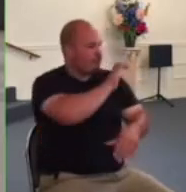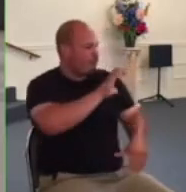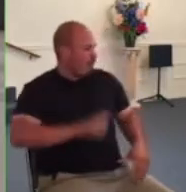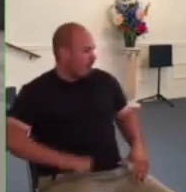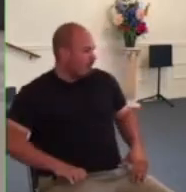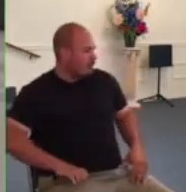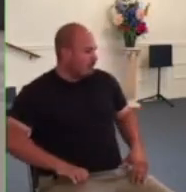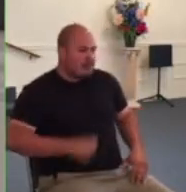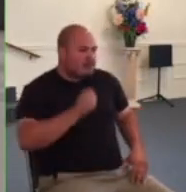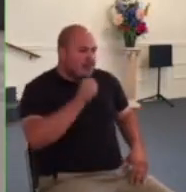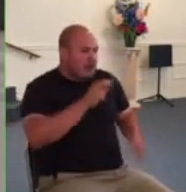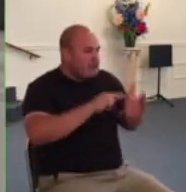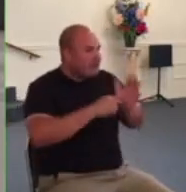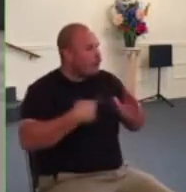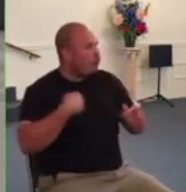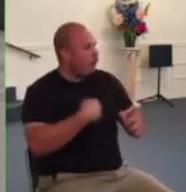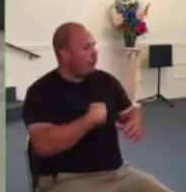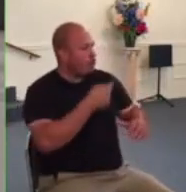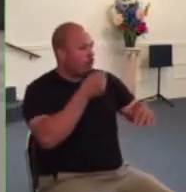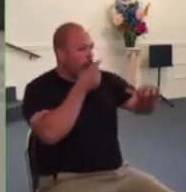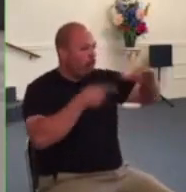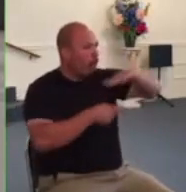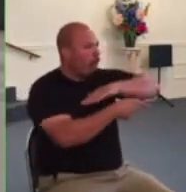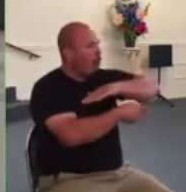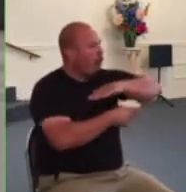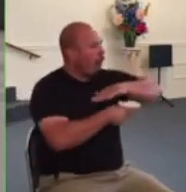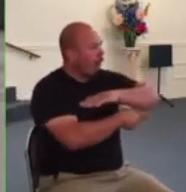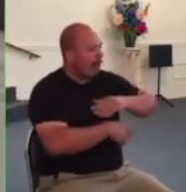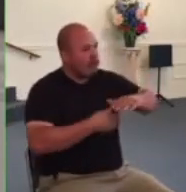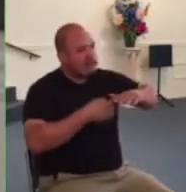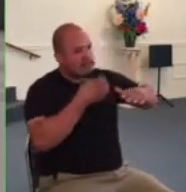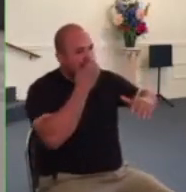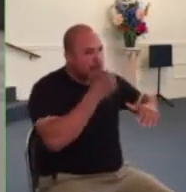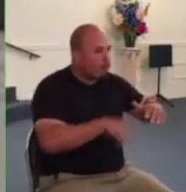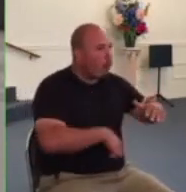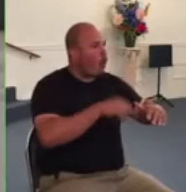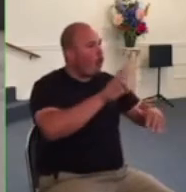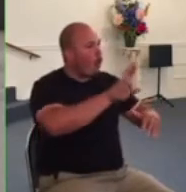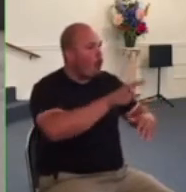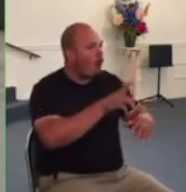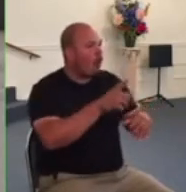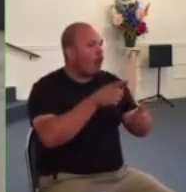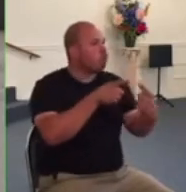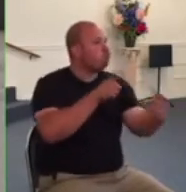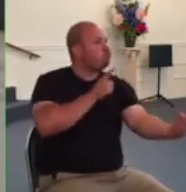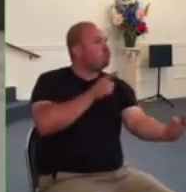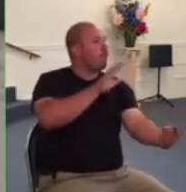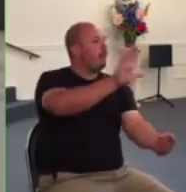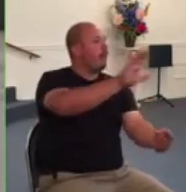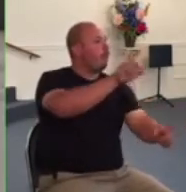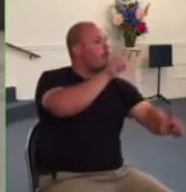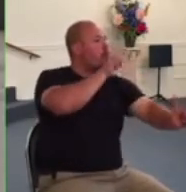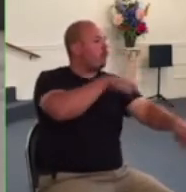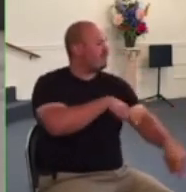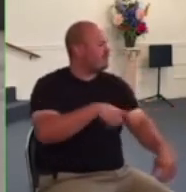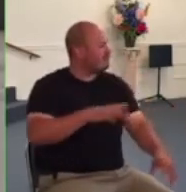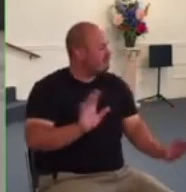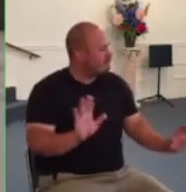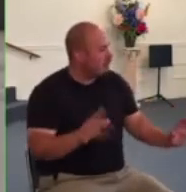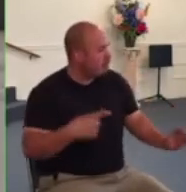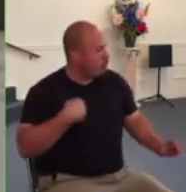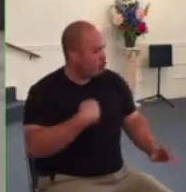in the name of freedom decide that we can defy government orders that we disagree with we are to live as god's